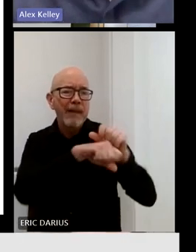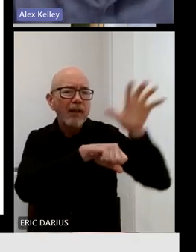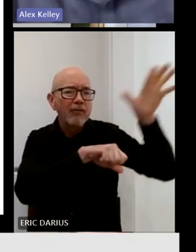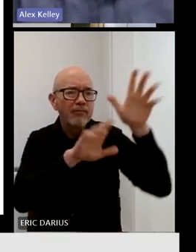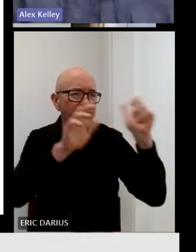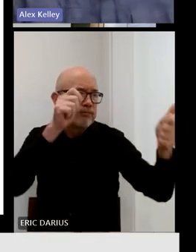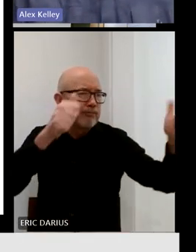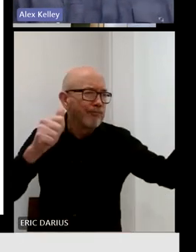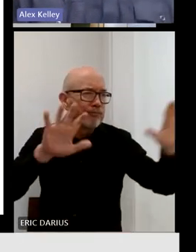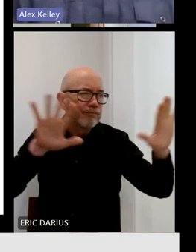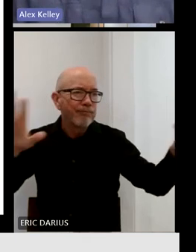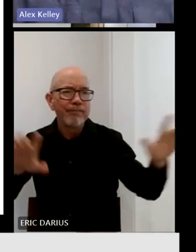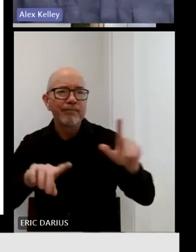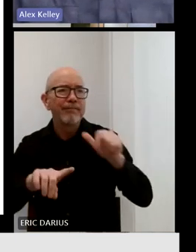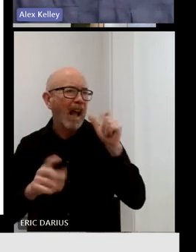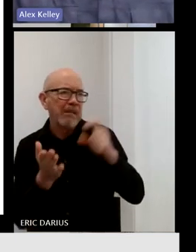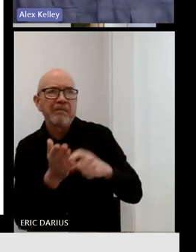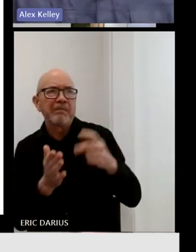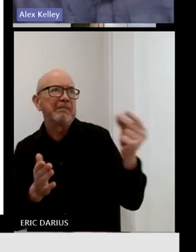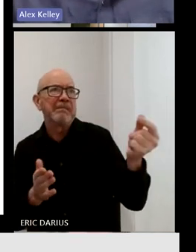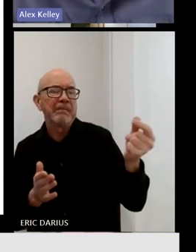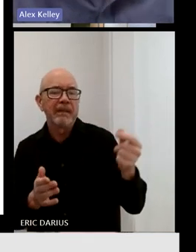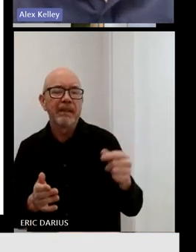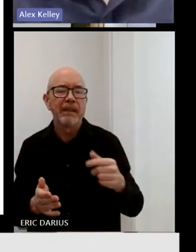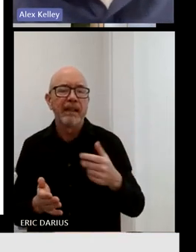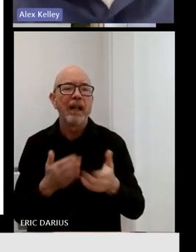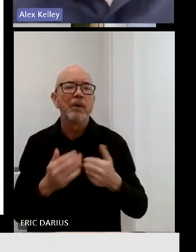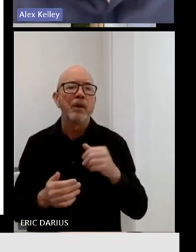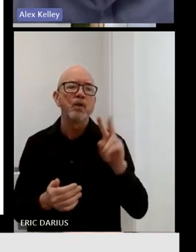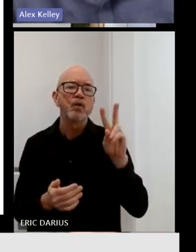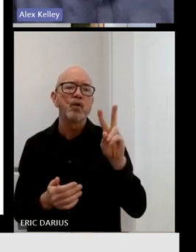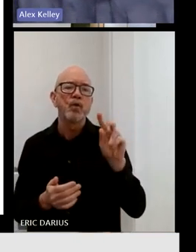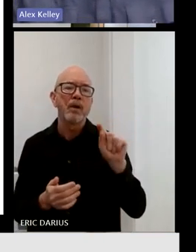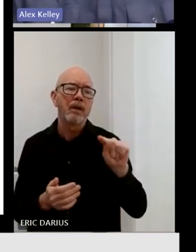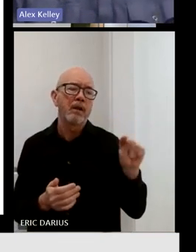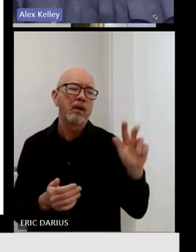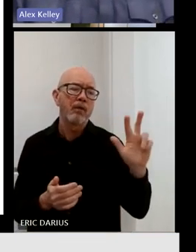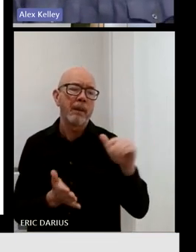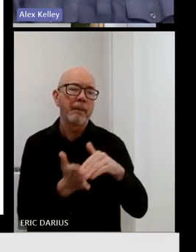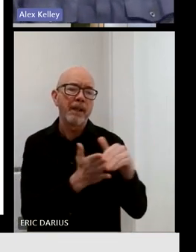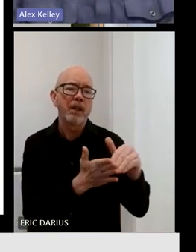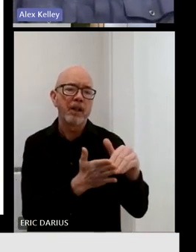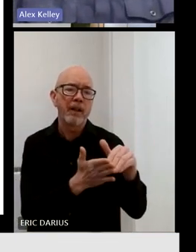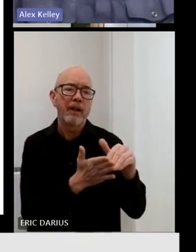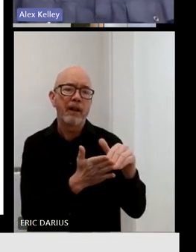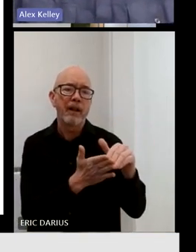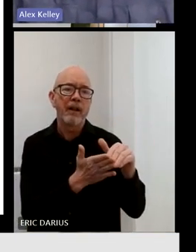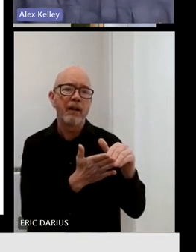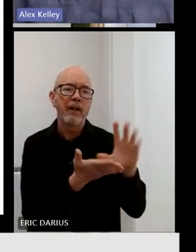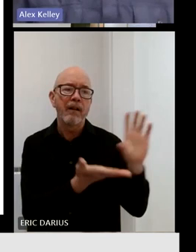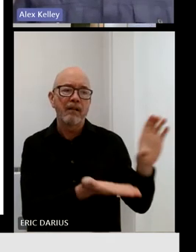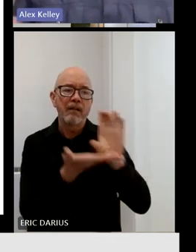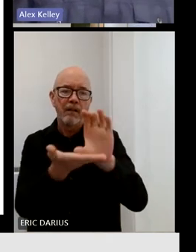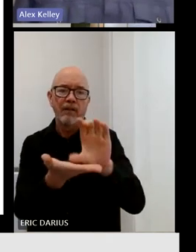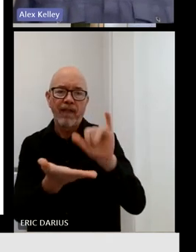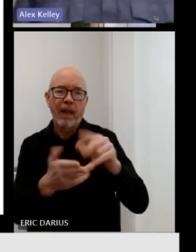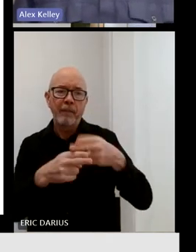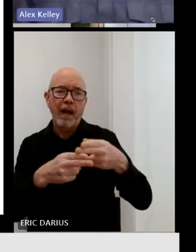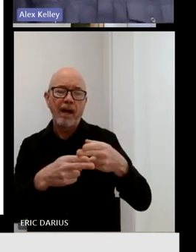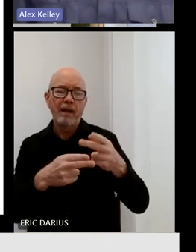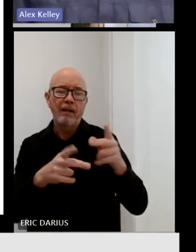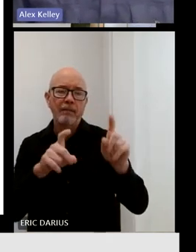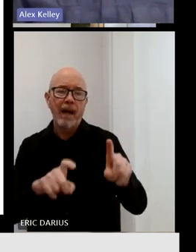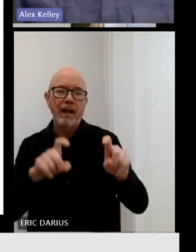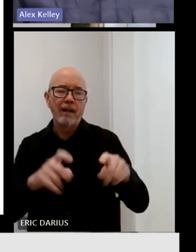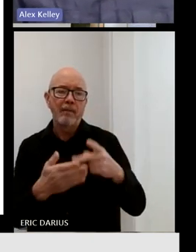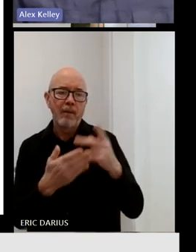landscape. So we think $2 million to $3 million is the right amount for initial pilot program. And in the plan, we provided a list of